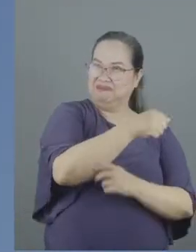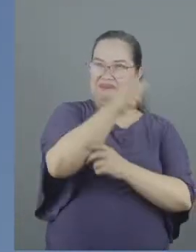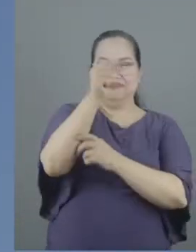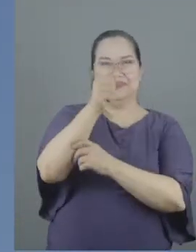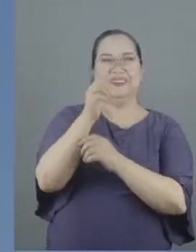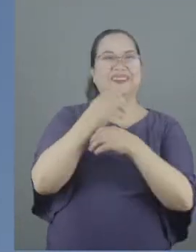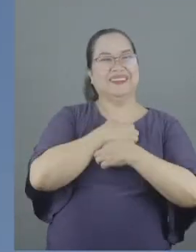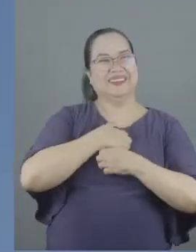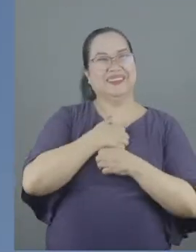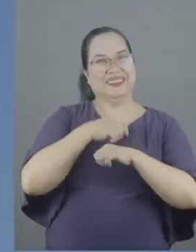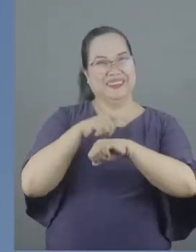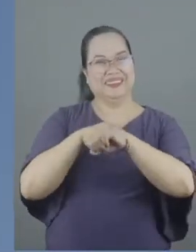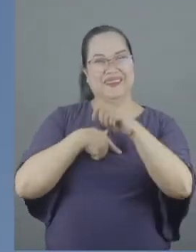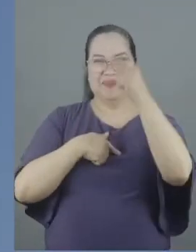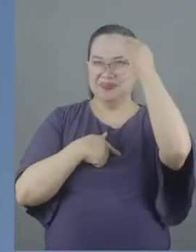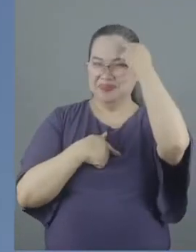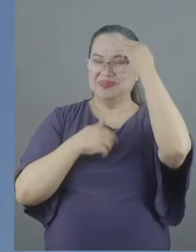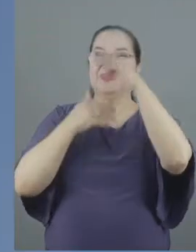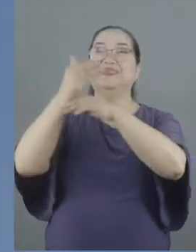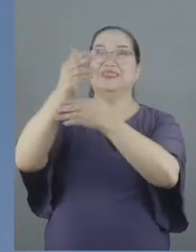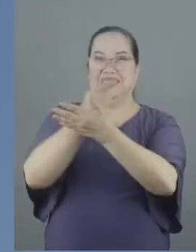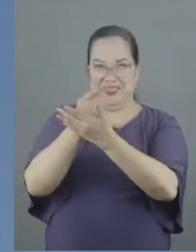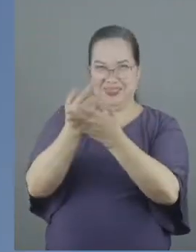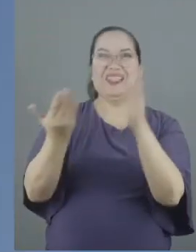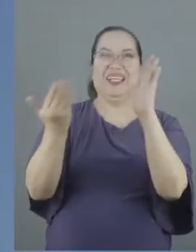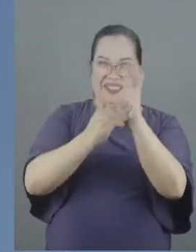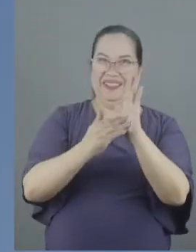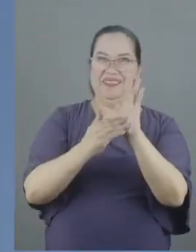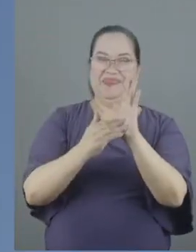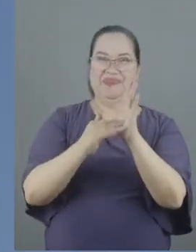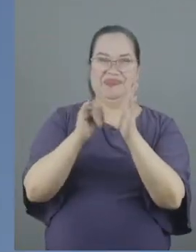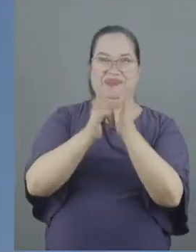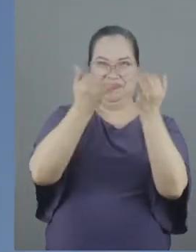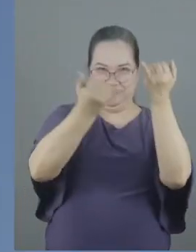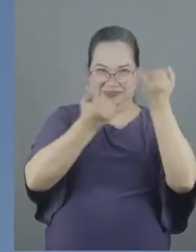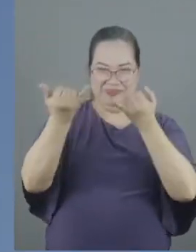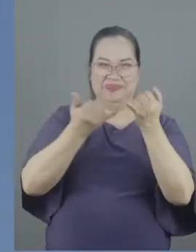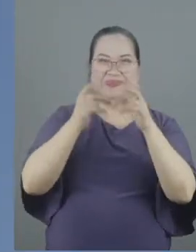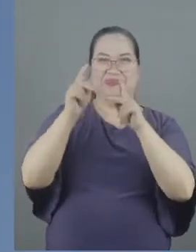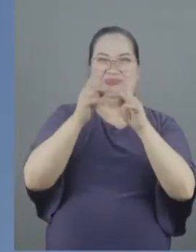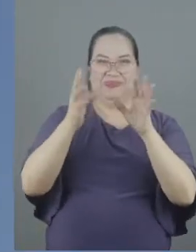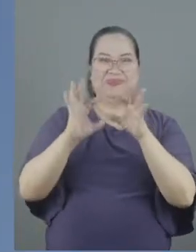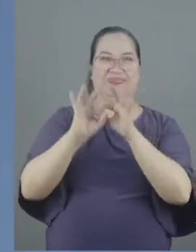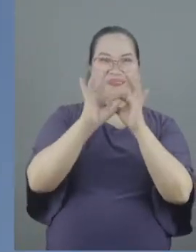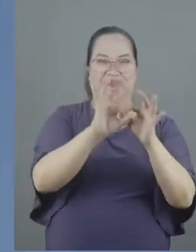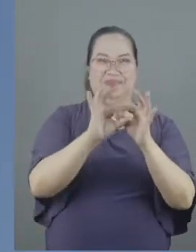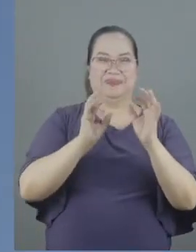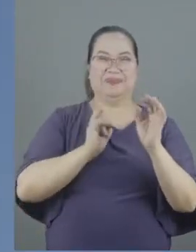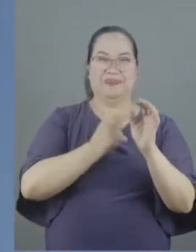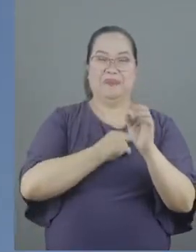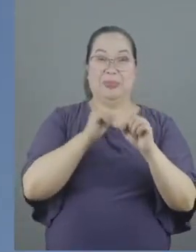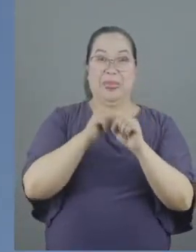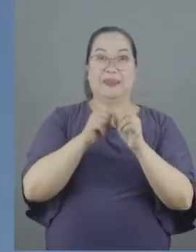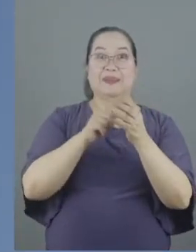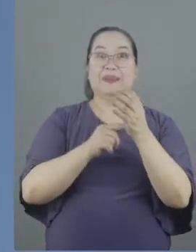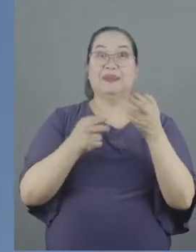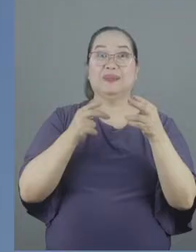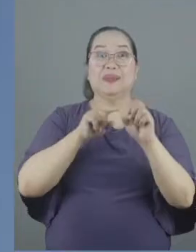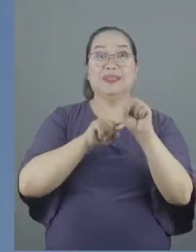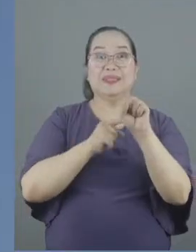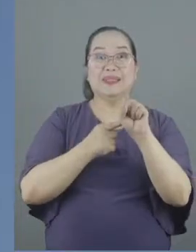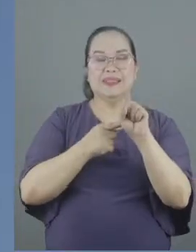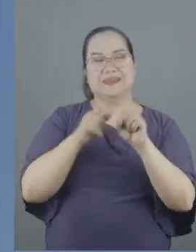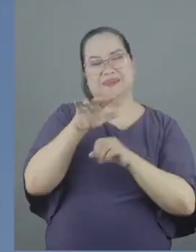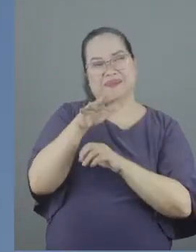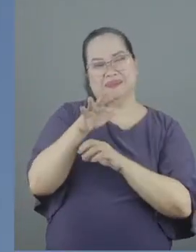enjoyed that time and thought, next week, ulit, let's invite other people to join us. So, from what started as a seemingly